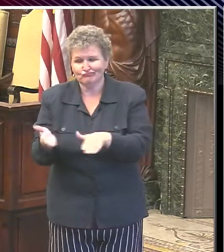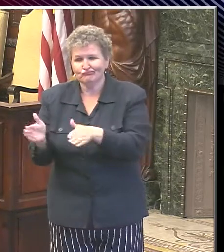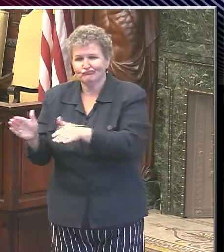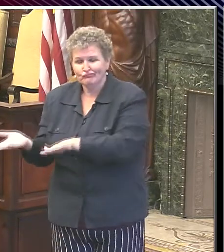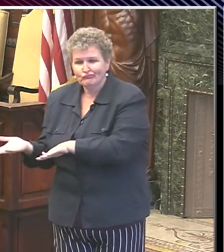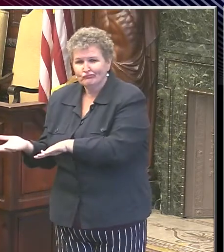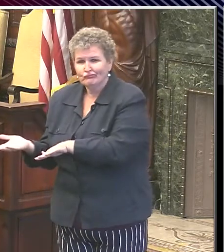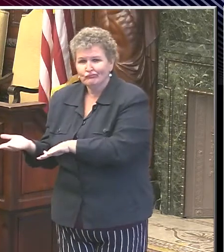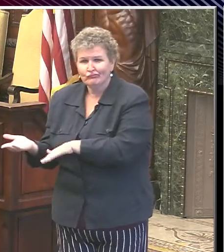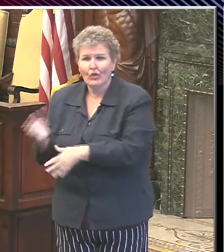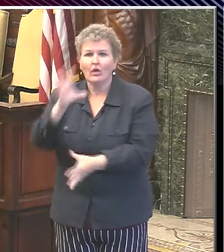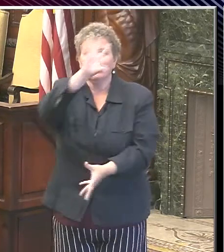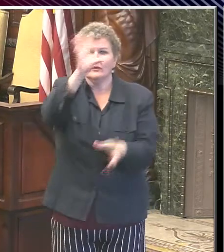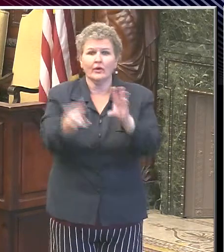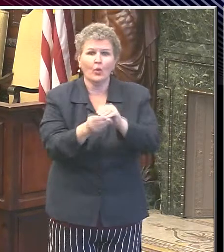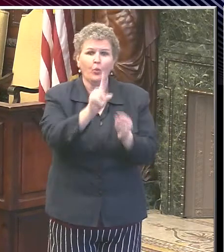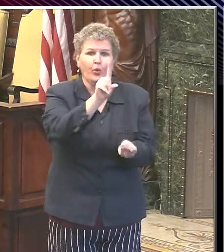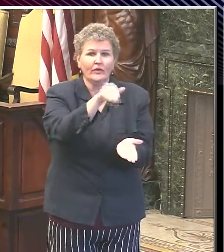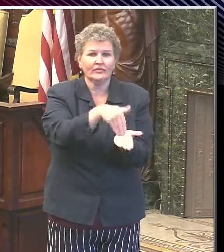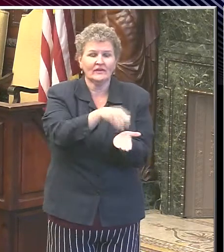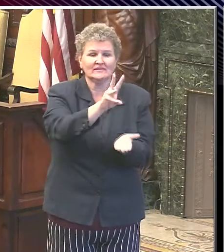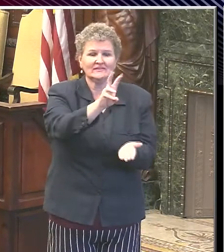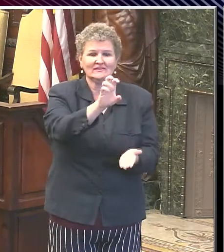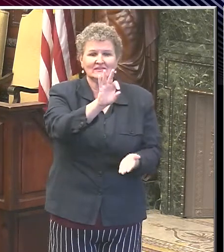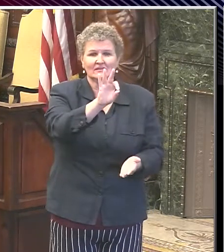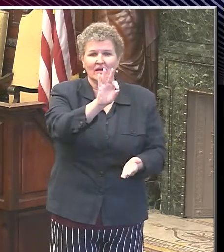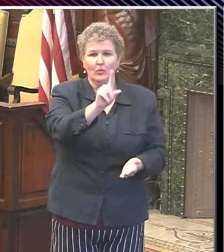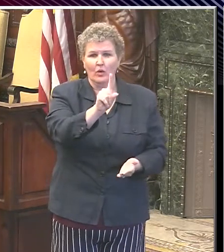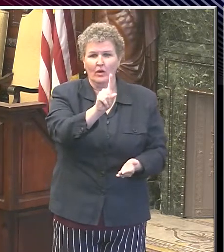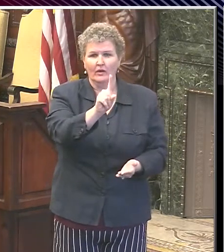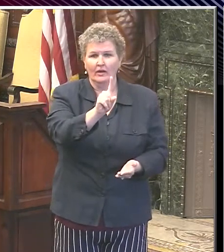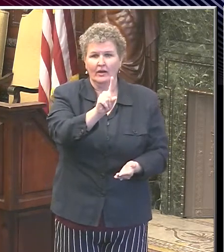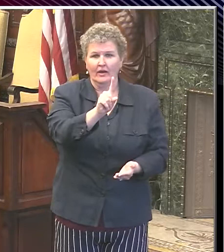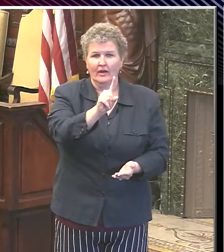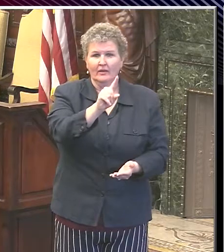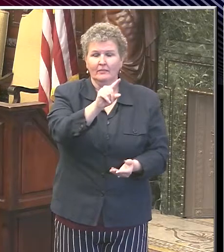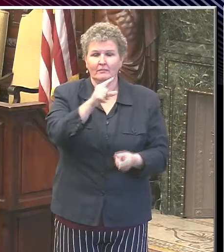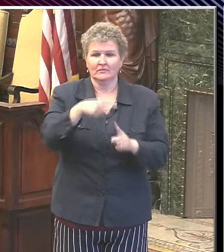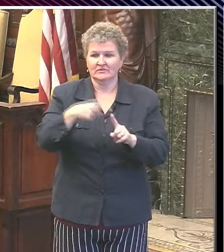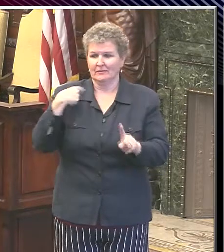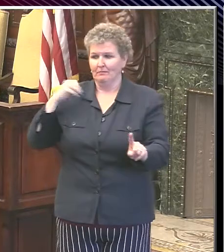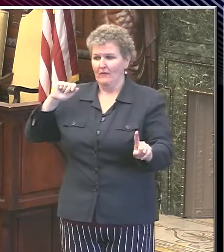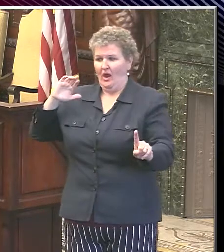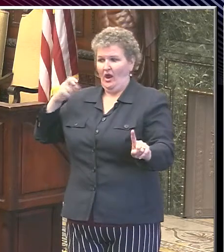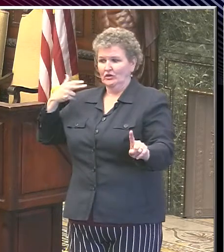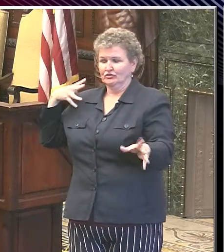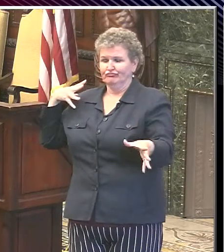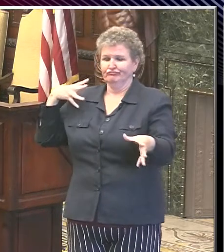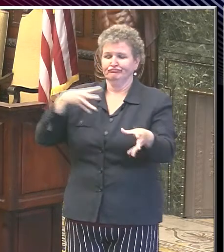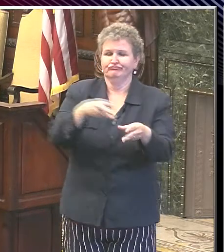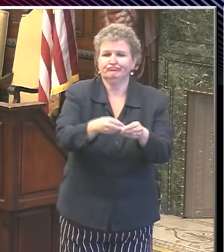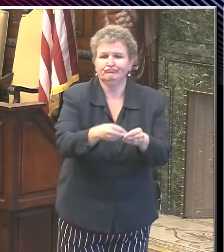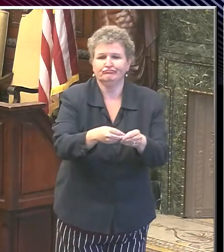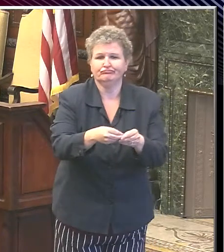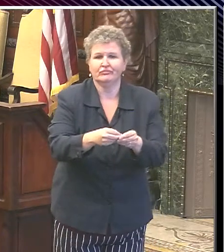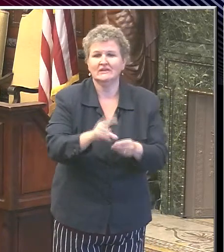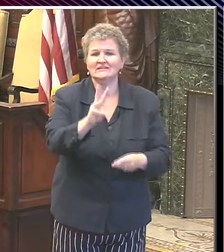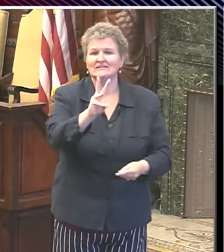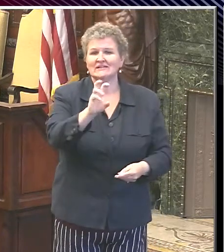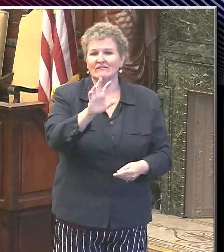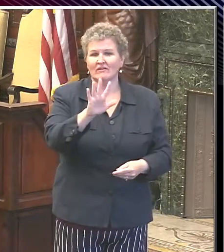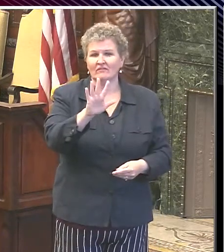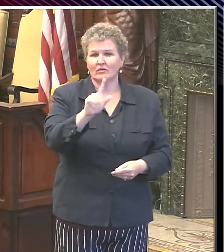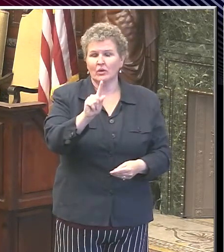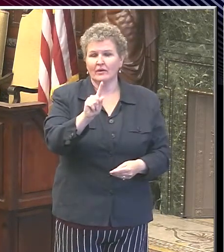us to a total of 1,691 since the beginning of the epidemic. Of those, 859 or 51% were in nursing homes.